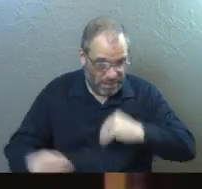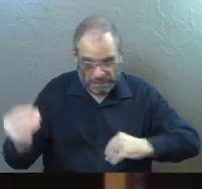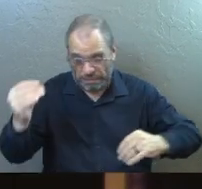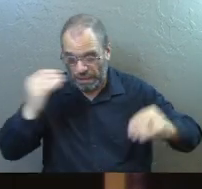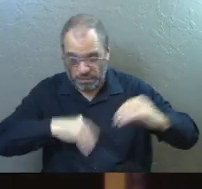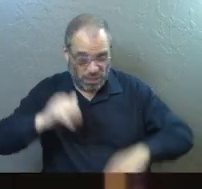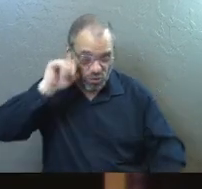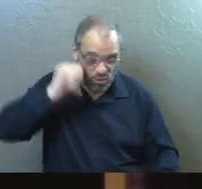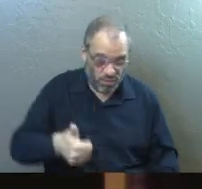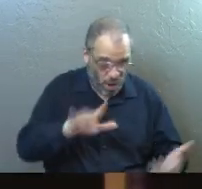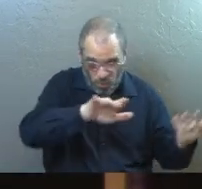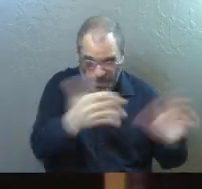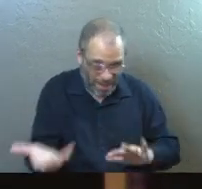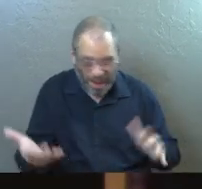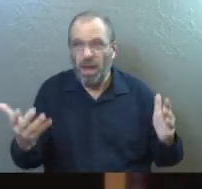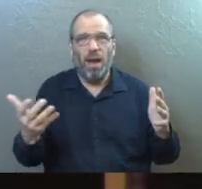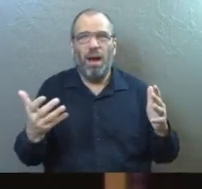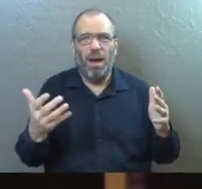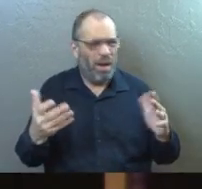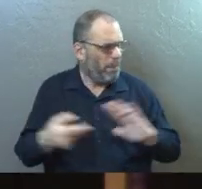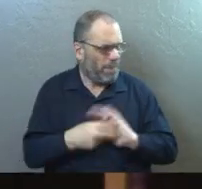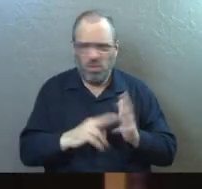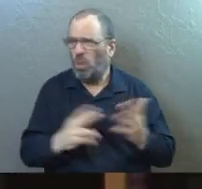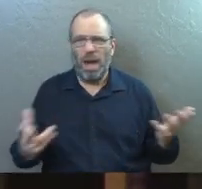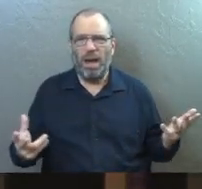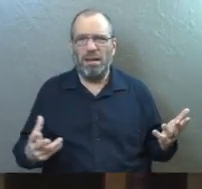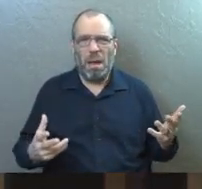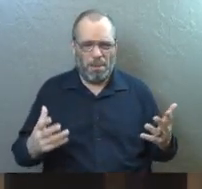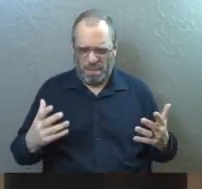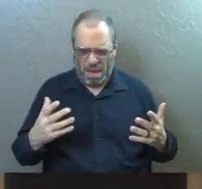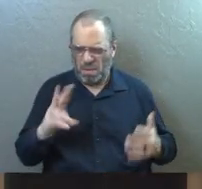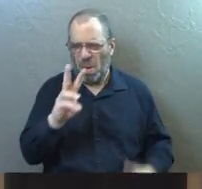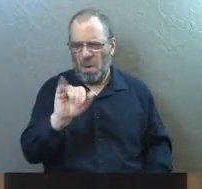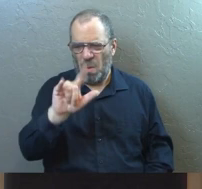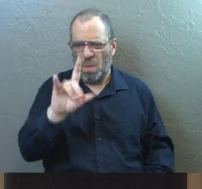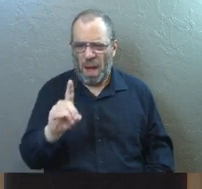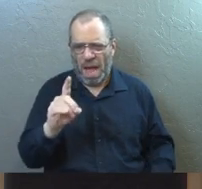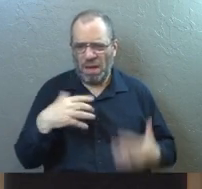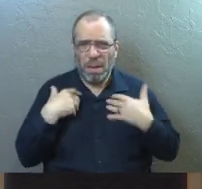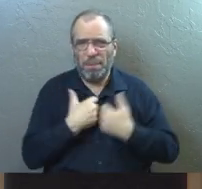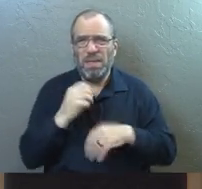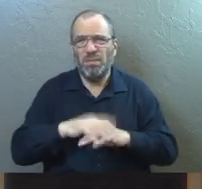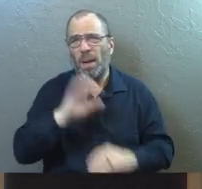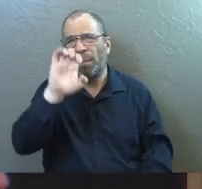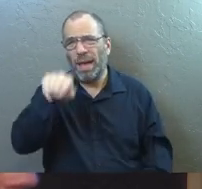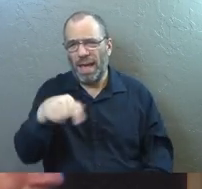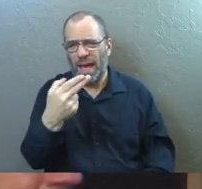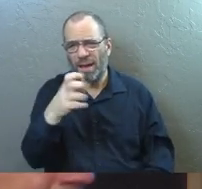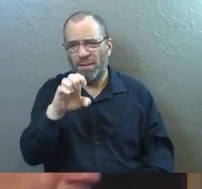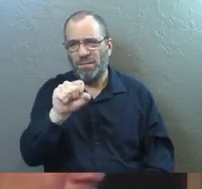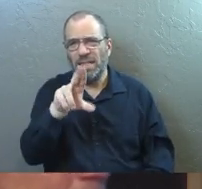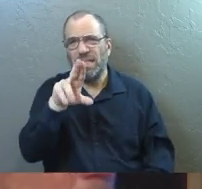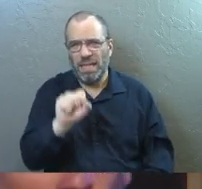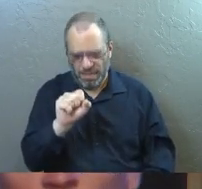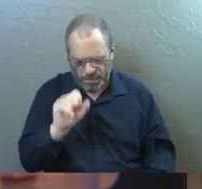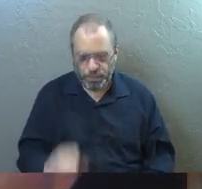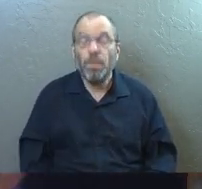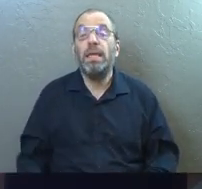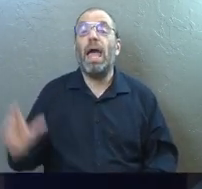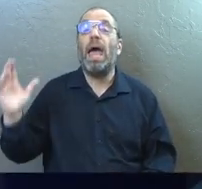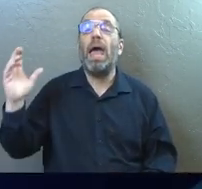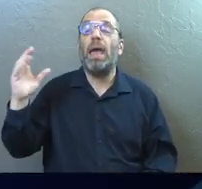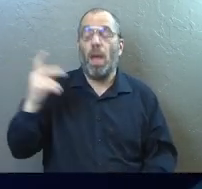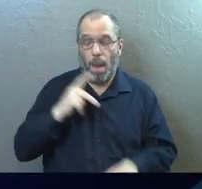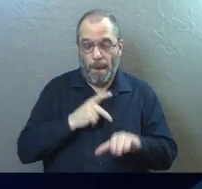drink for tomorrow we die. What in the world is he talking about? Wild beasts from Ephesus. Let me explain this just for a second. Paul